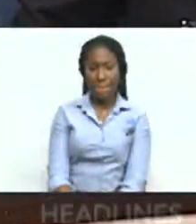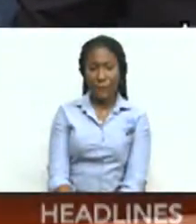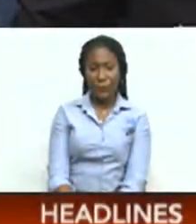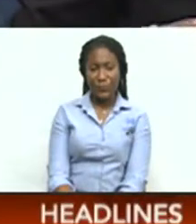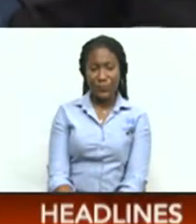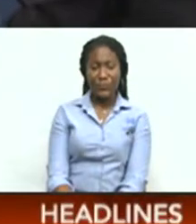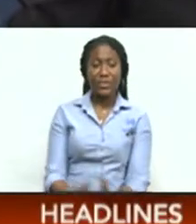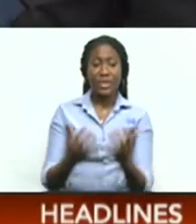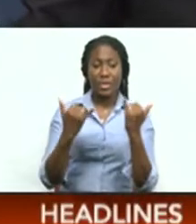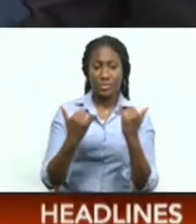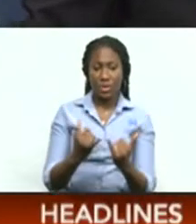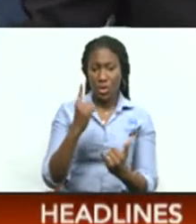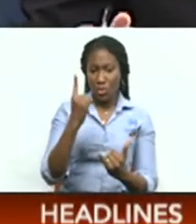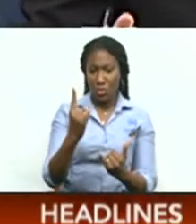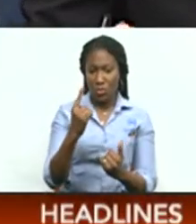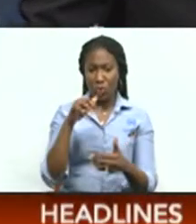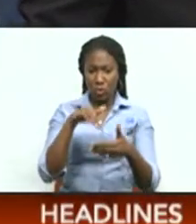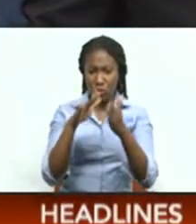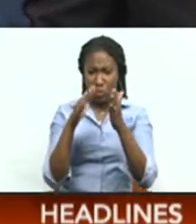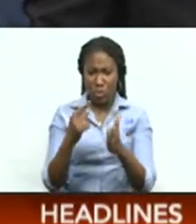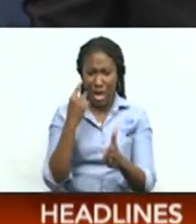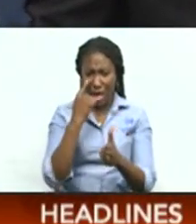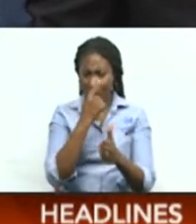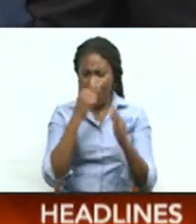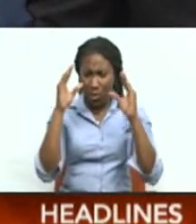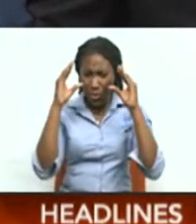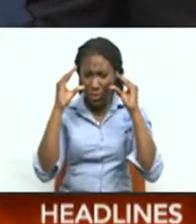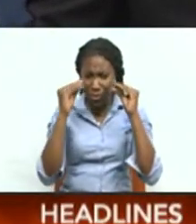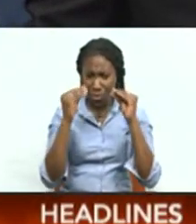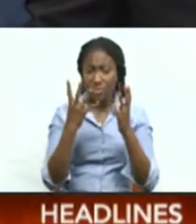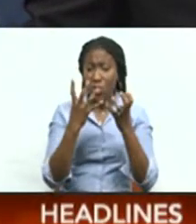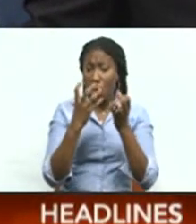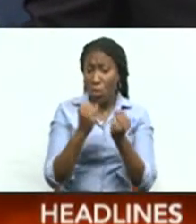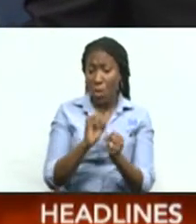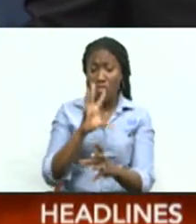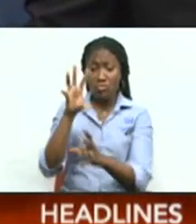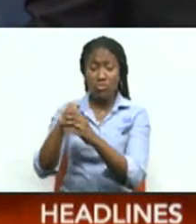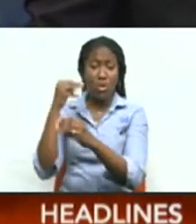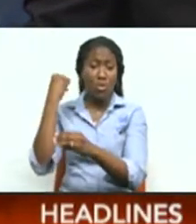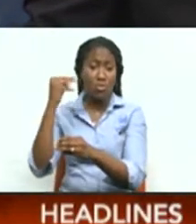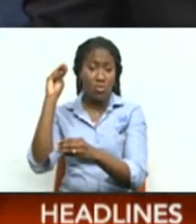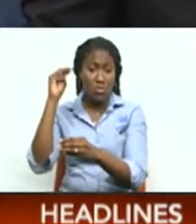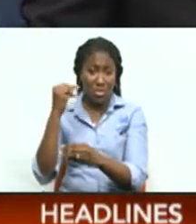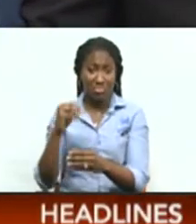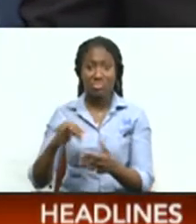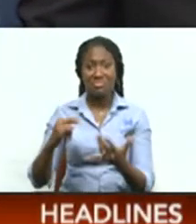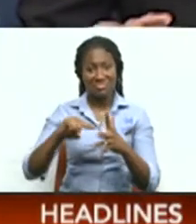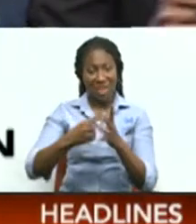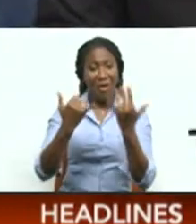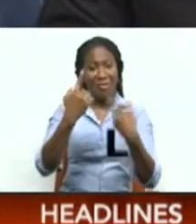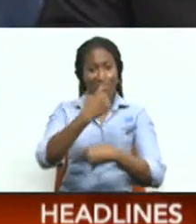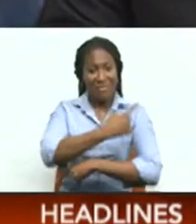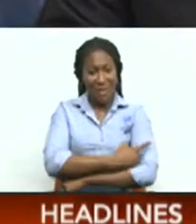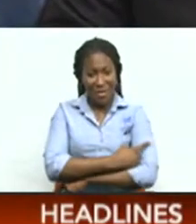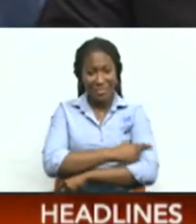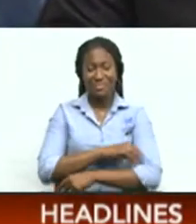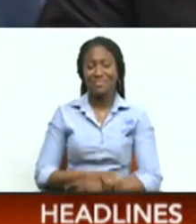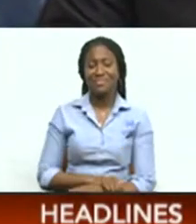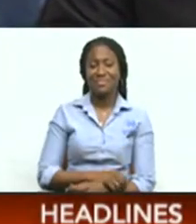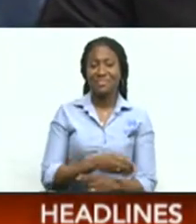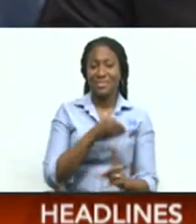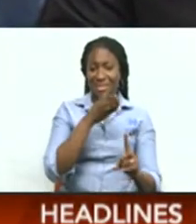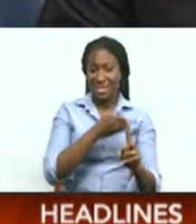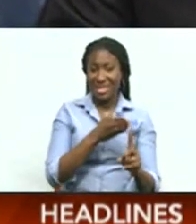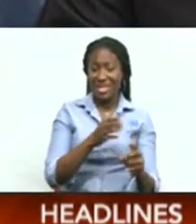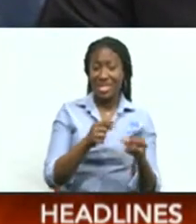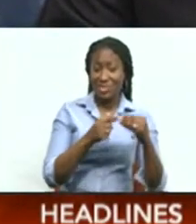A visually impaired student whose dream is to enter the music industry took one step towards it today. Russell Diaz was among a special